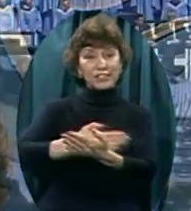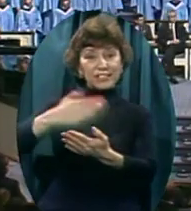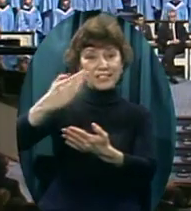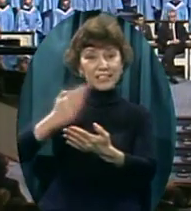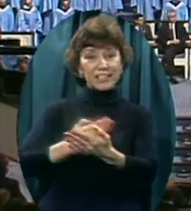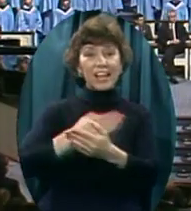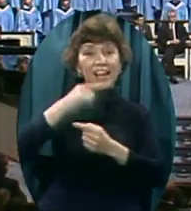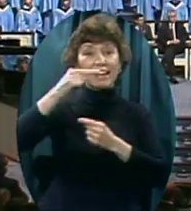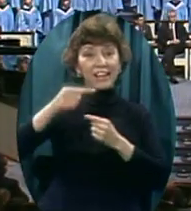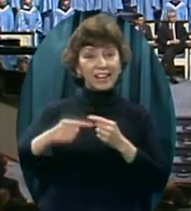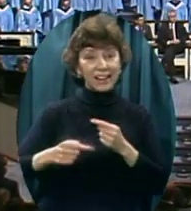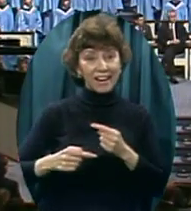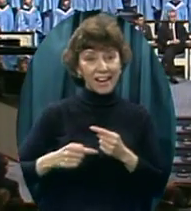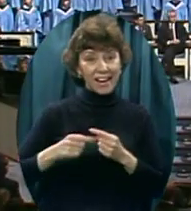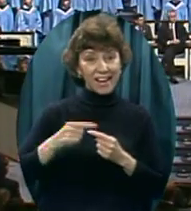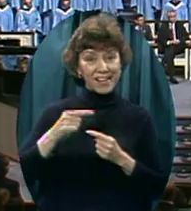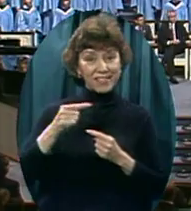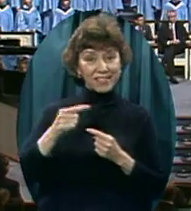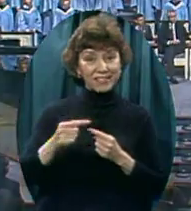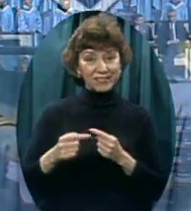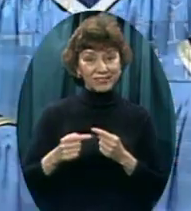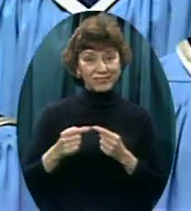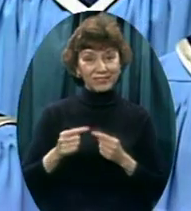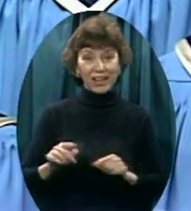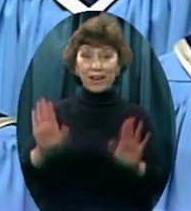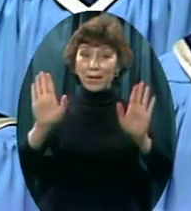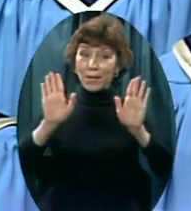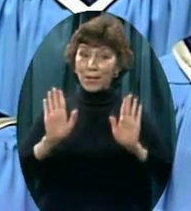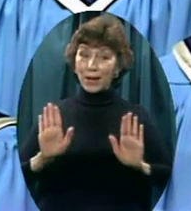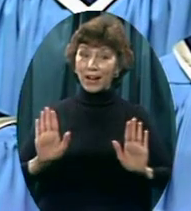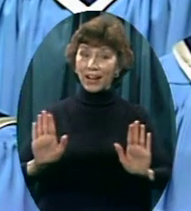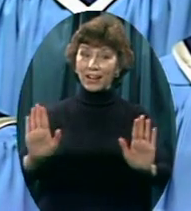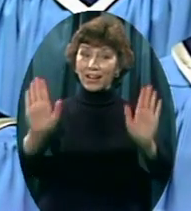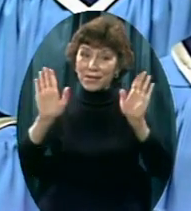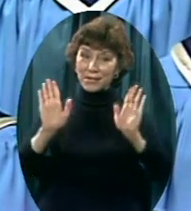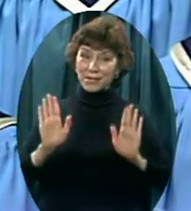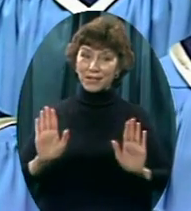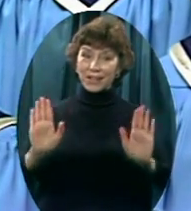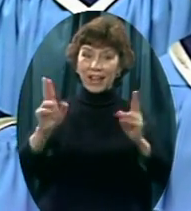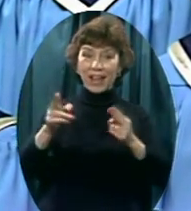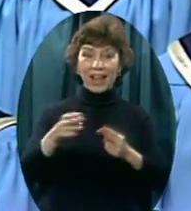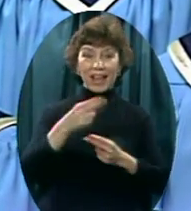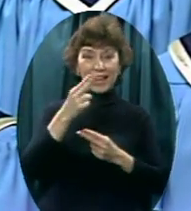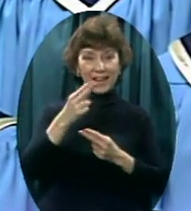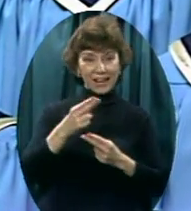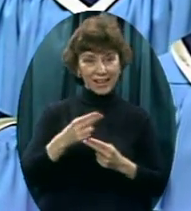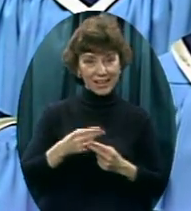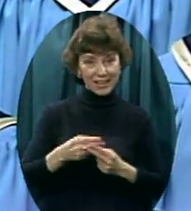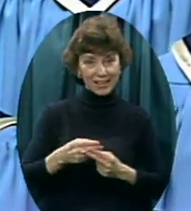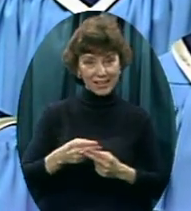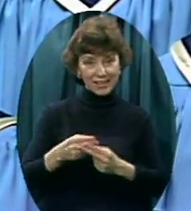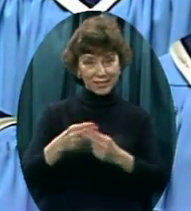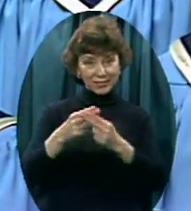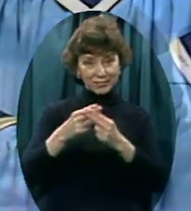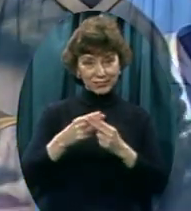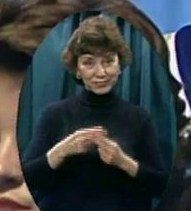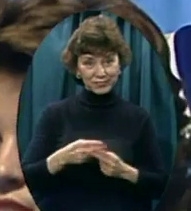our learnful name,